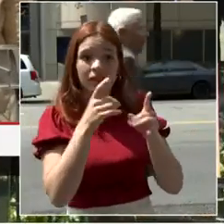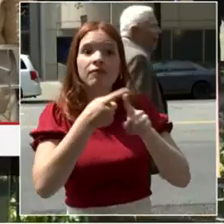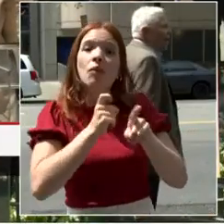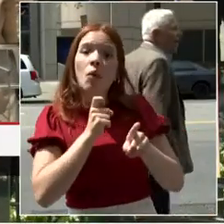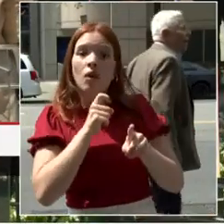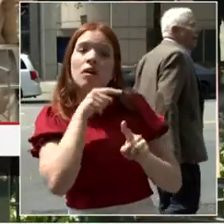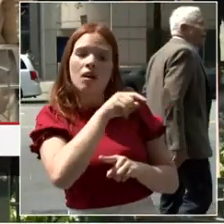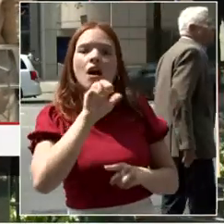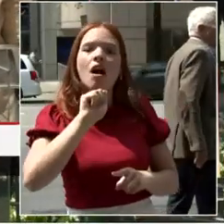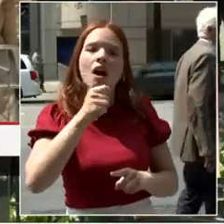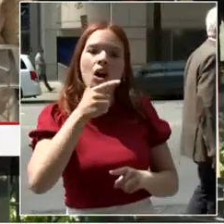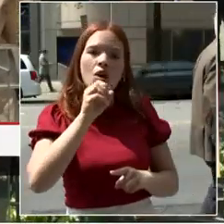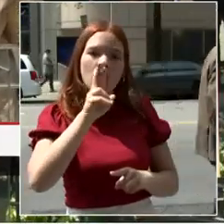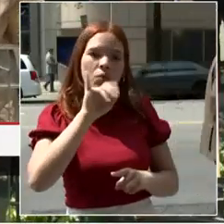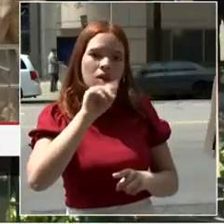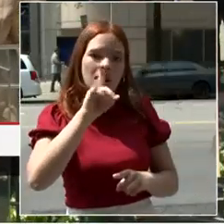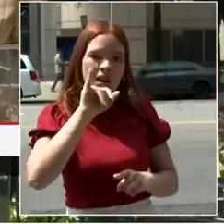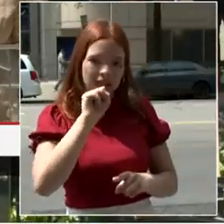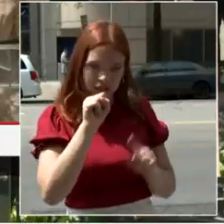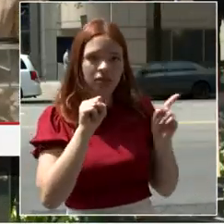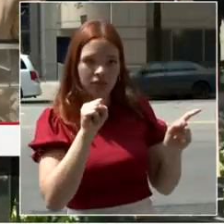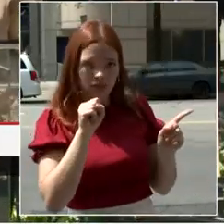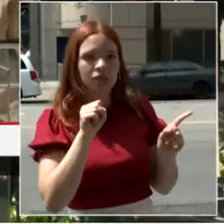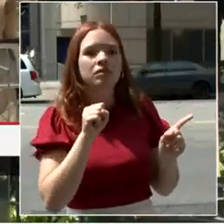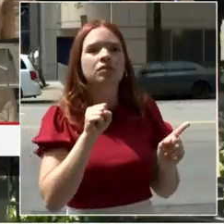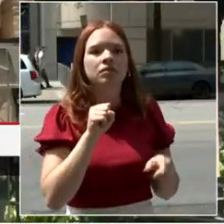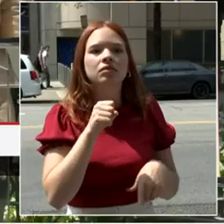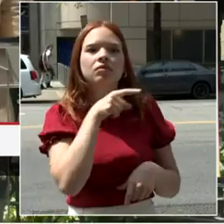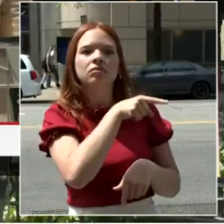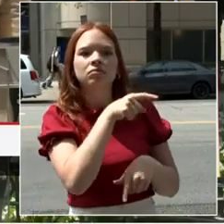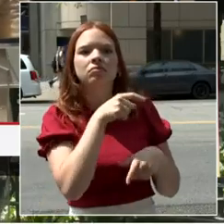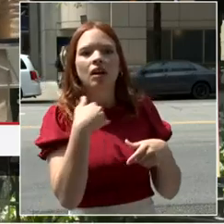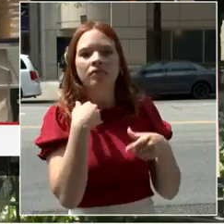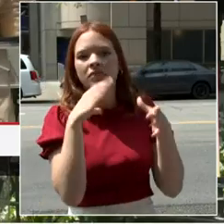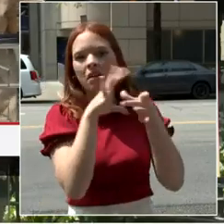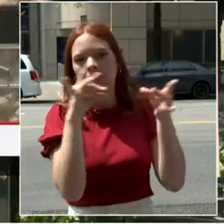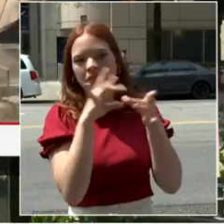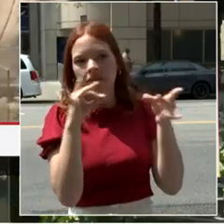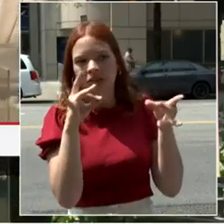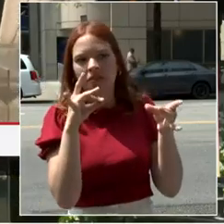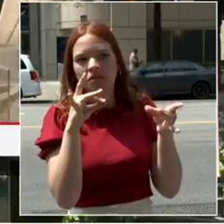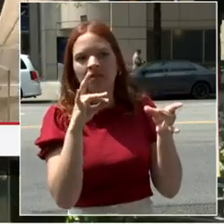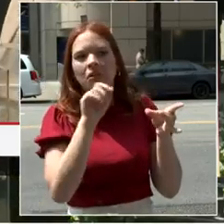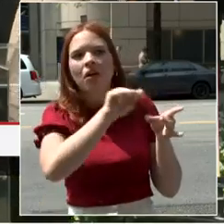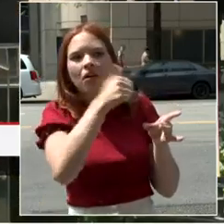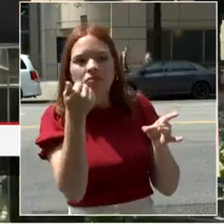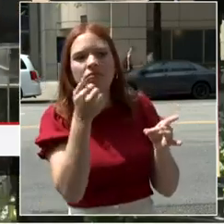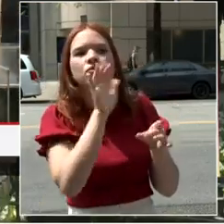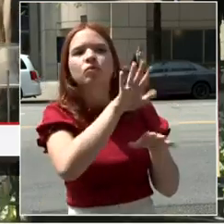leading this effort along with other initiatives in the Golden Triangle Big. Leona.